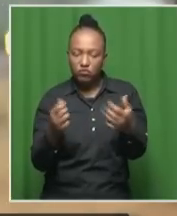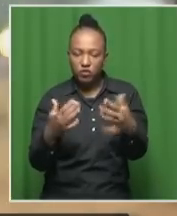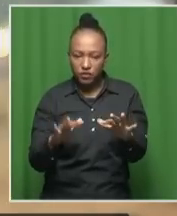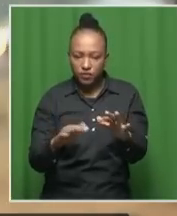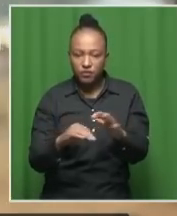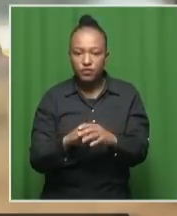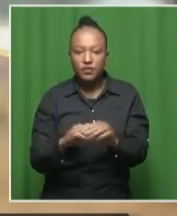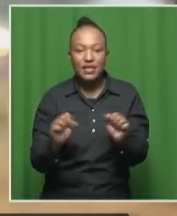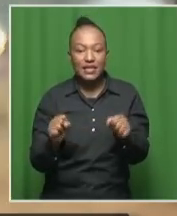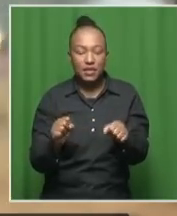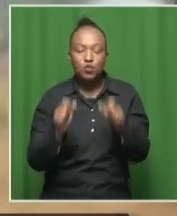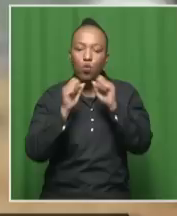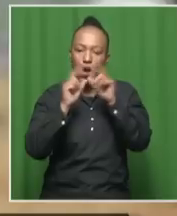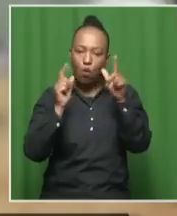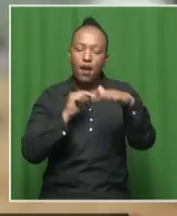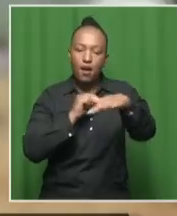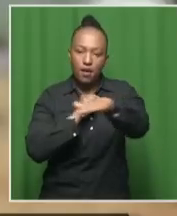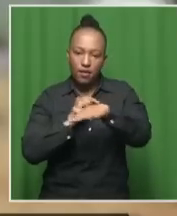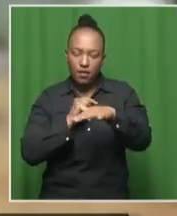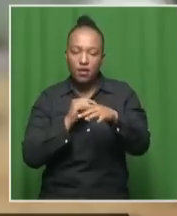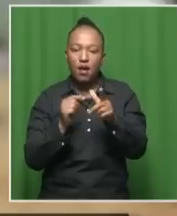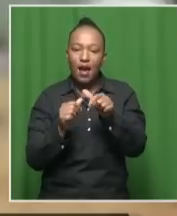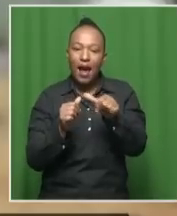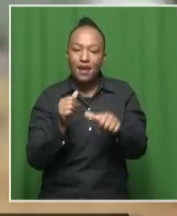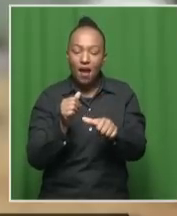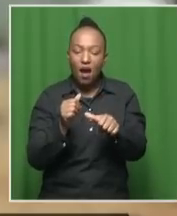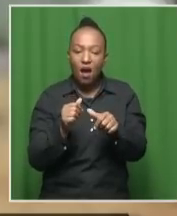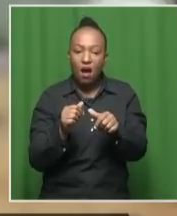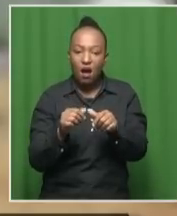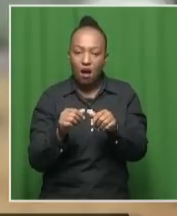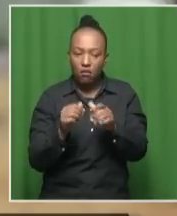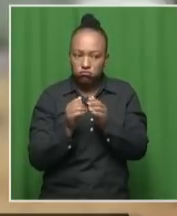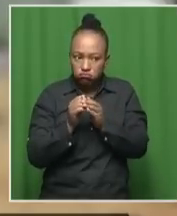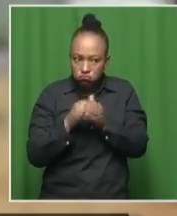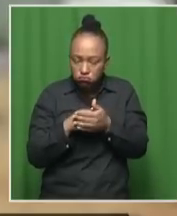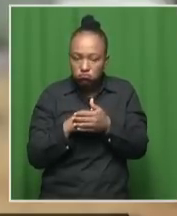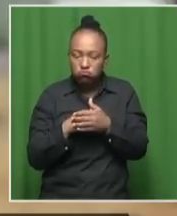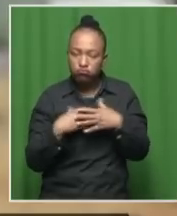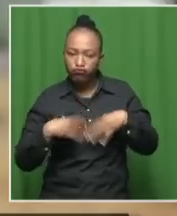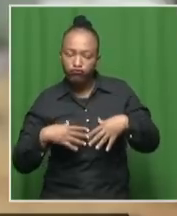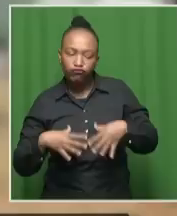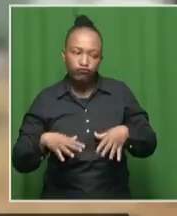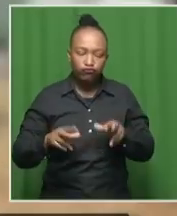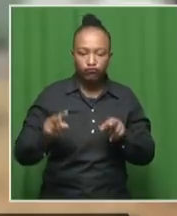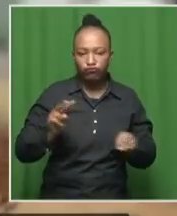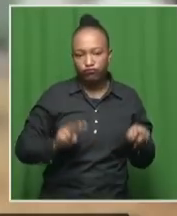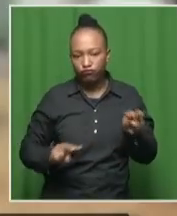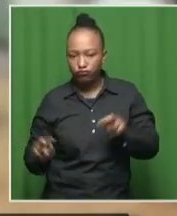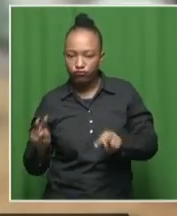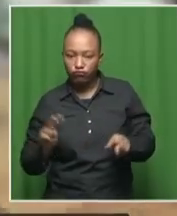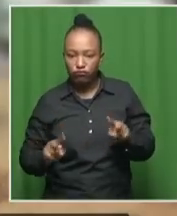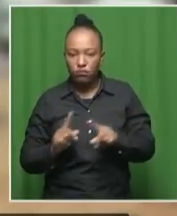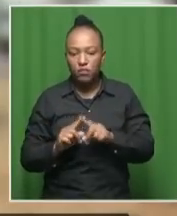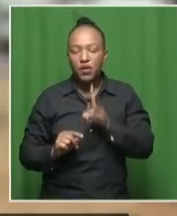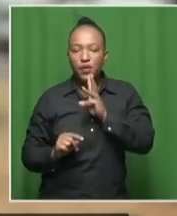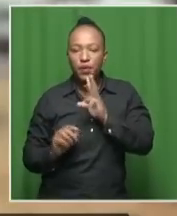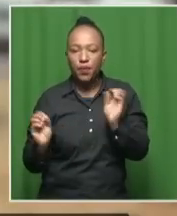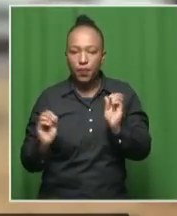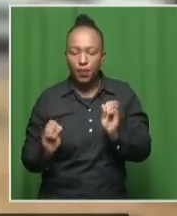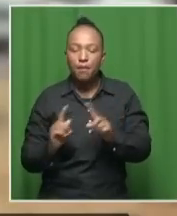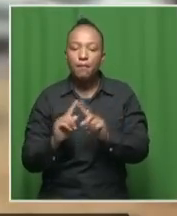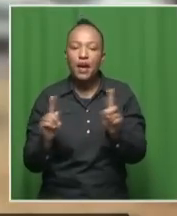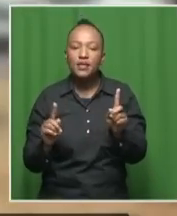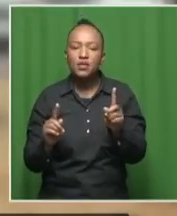So, yes, we're aware of this area. Even our undercover unit was here, you know, like yesterday. We saw a lot of holes that are here.